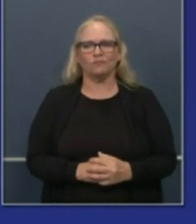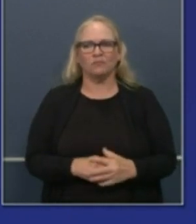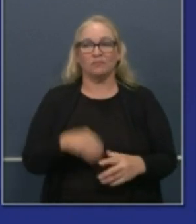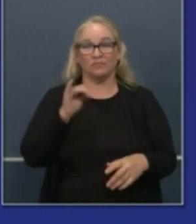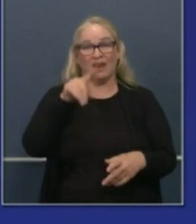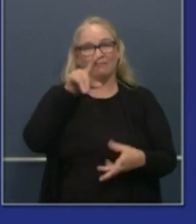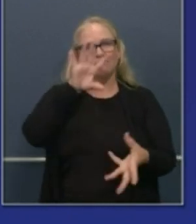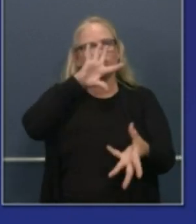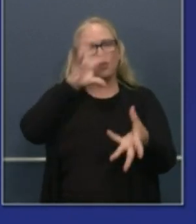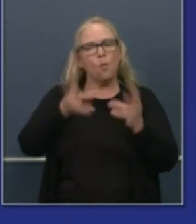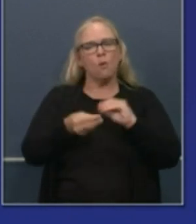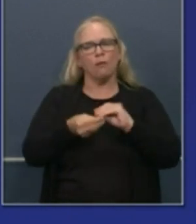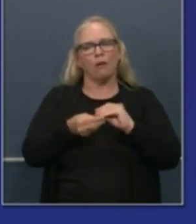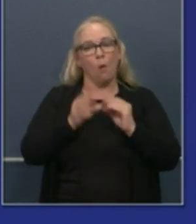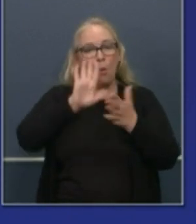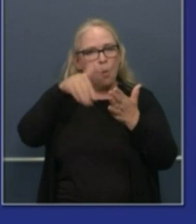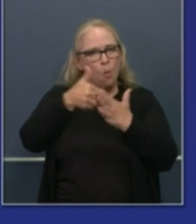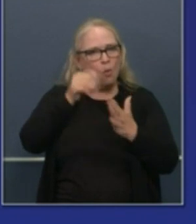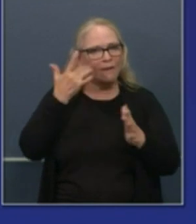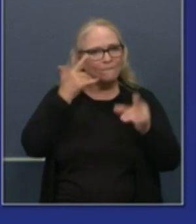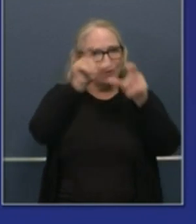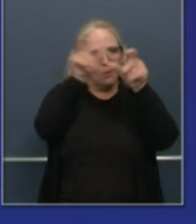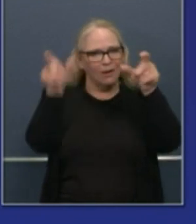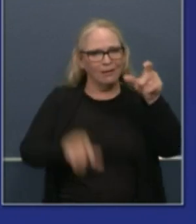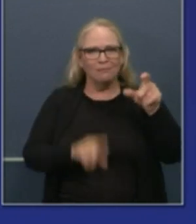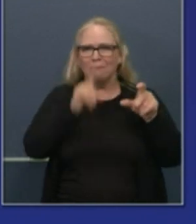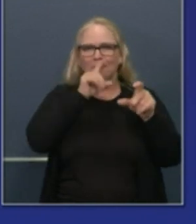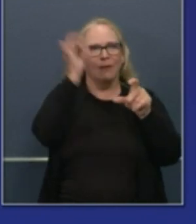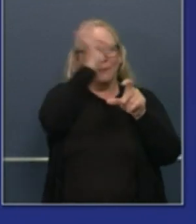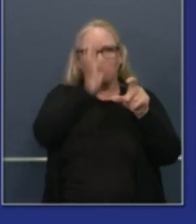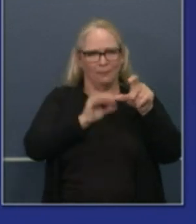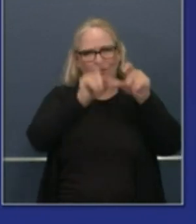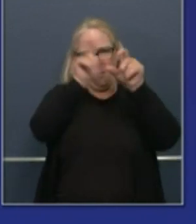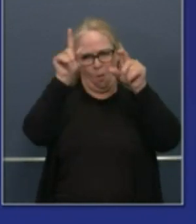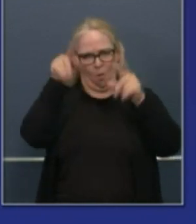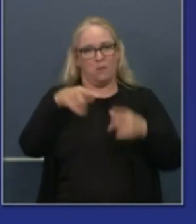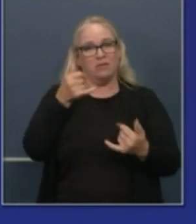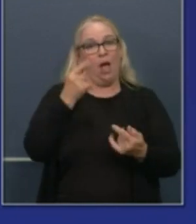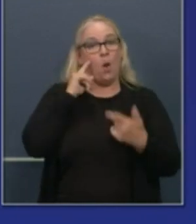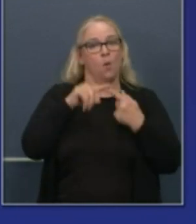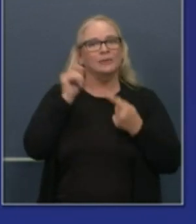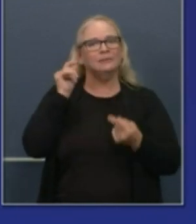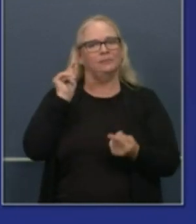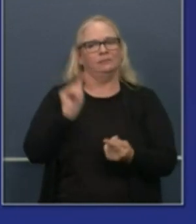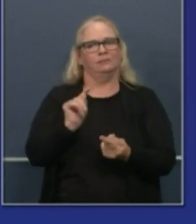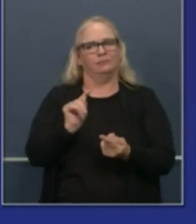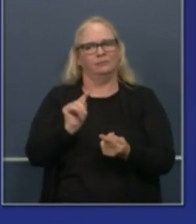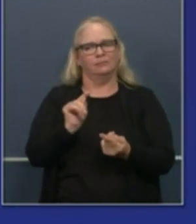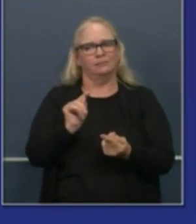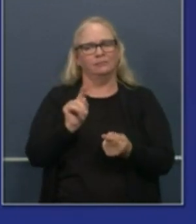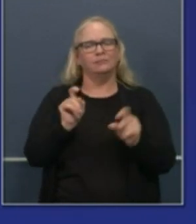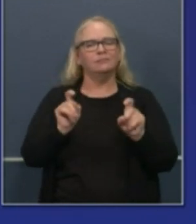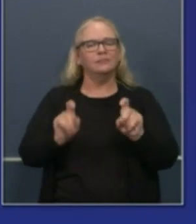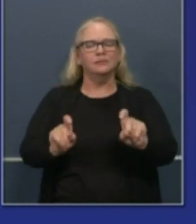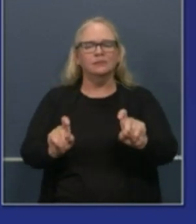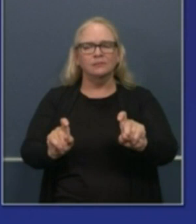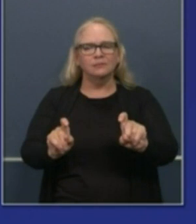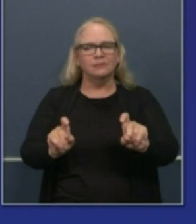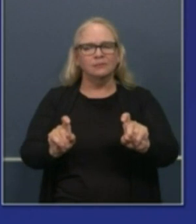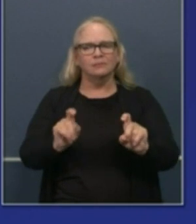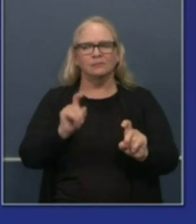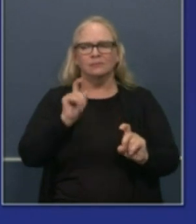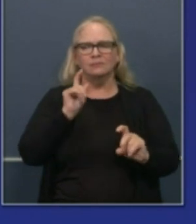absolutely not the case. You can reverse those colors and you'll see real constraint in ICU capacity. I'll be